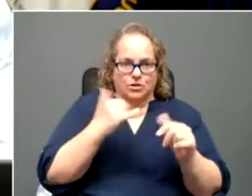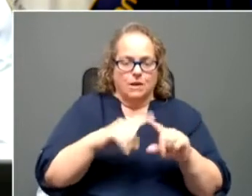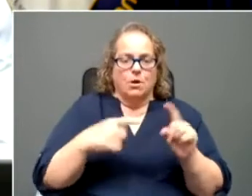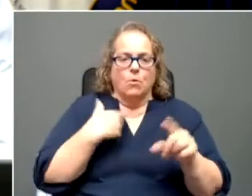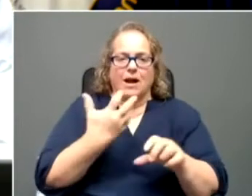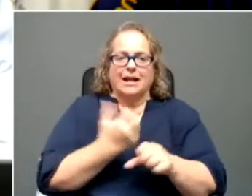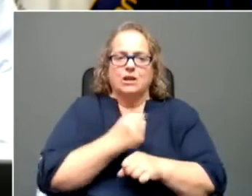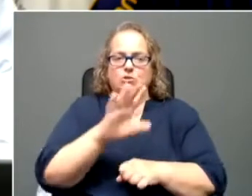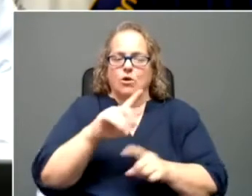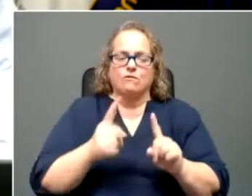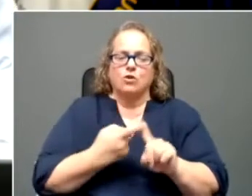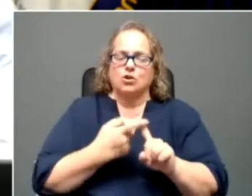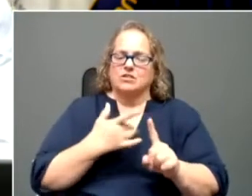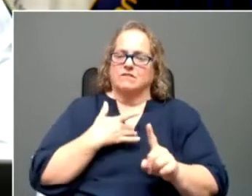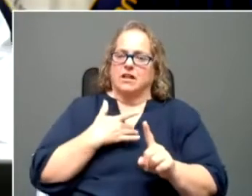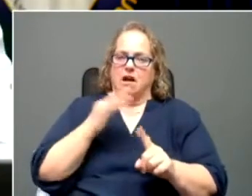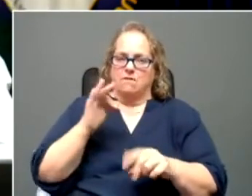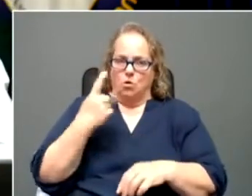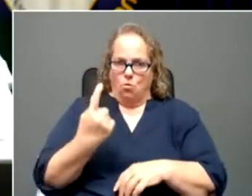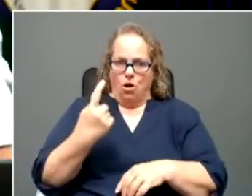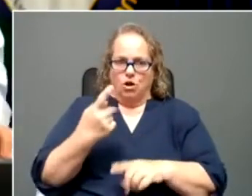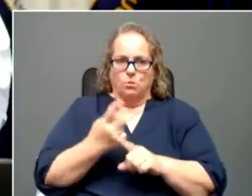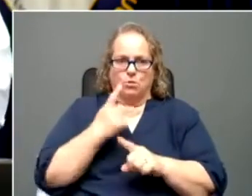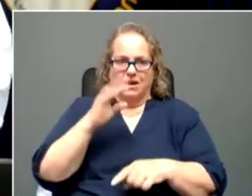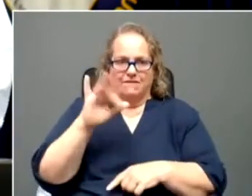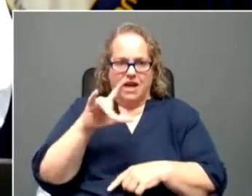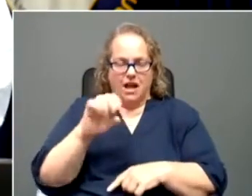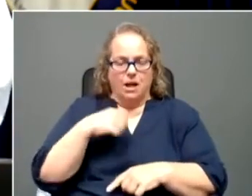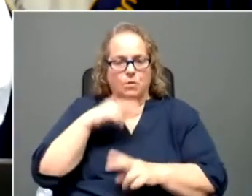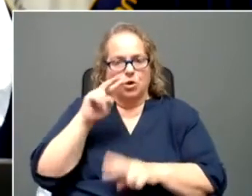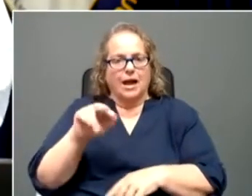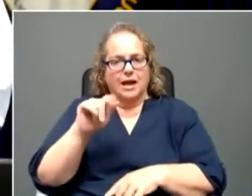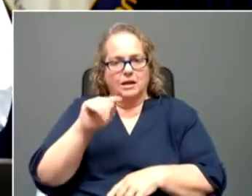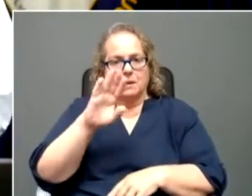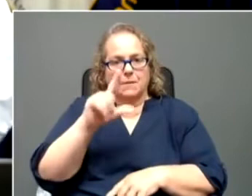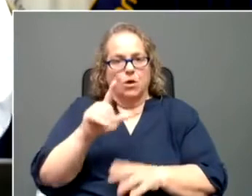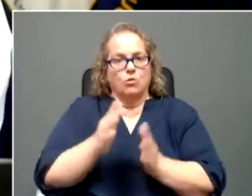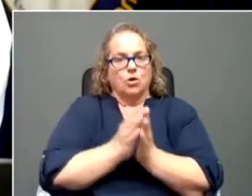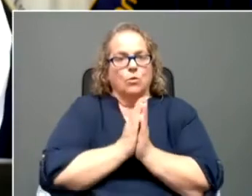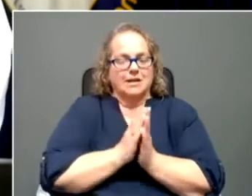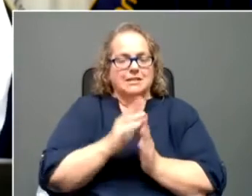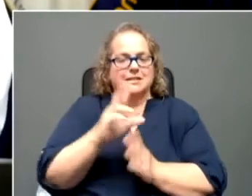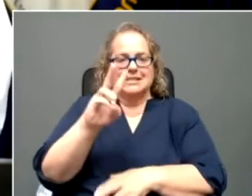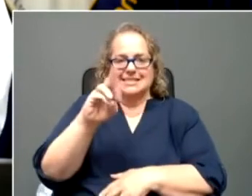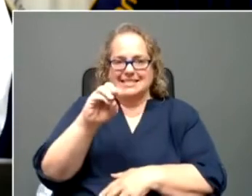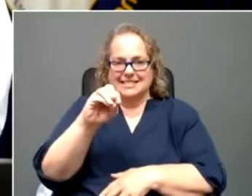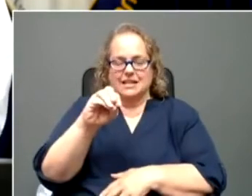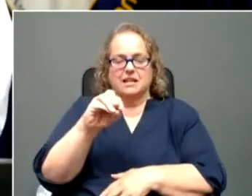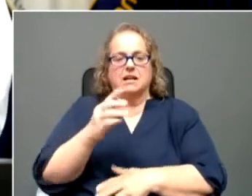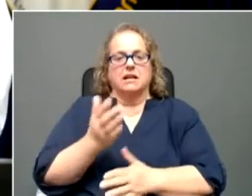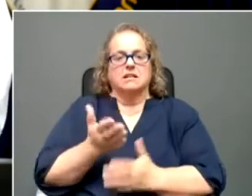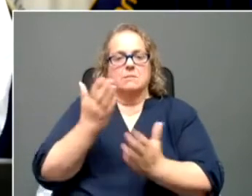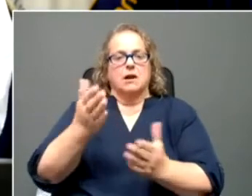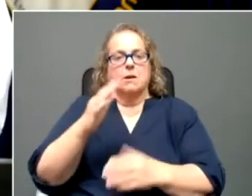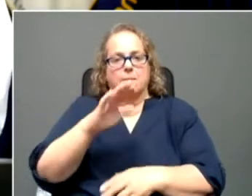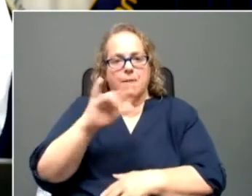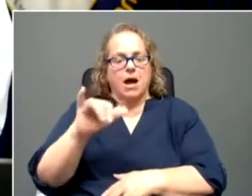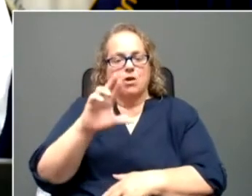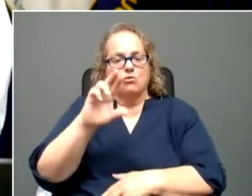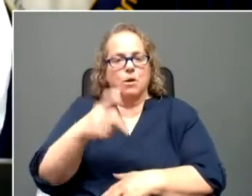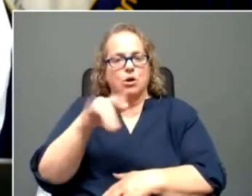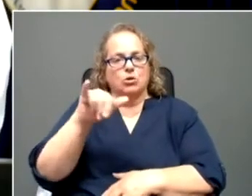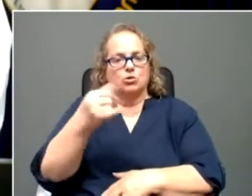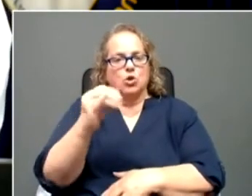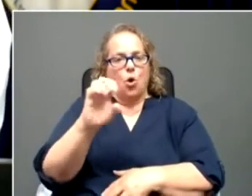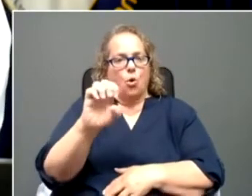one. And, um, I am looking at bill request 60 submitted by representative Joe Fisher, dealing with the teaching